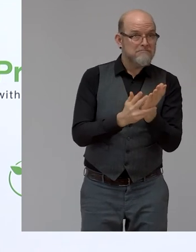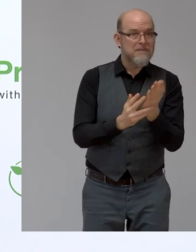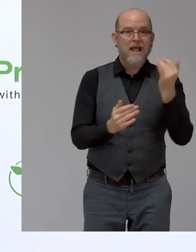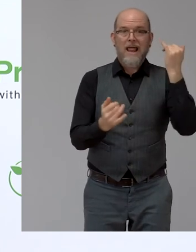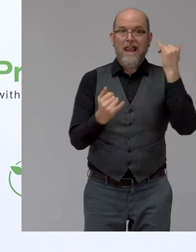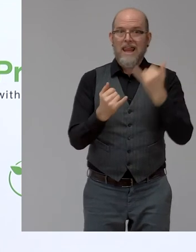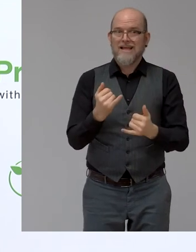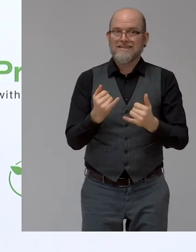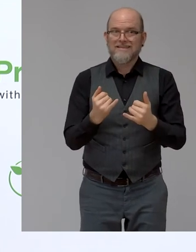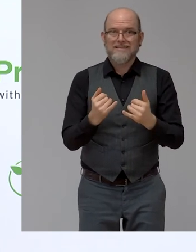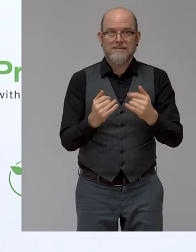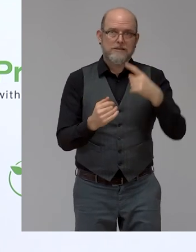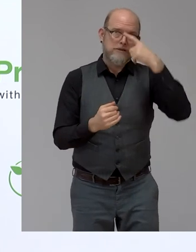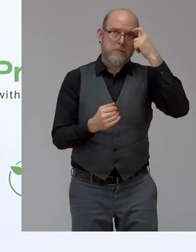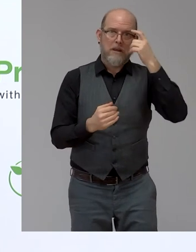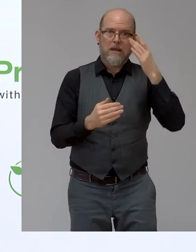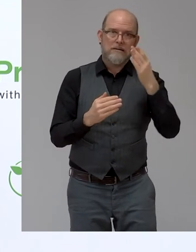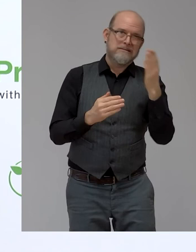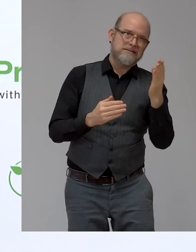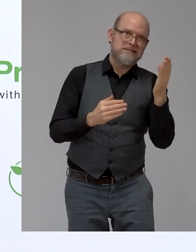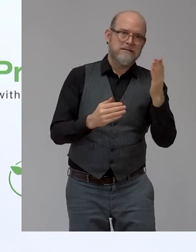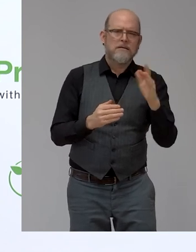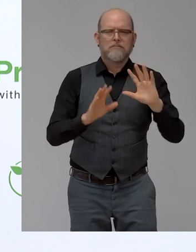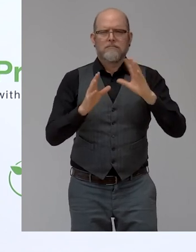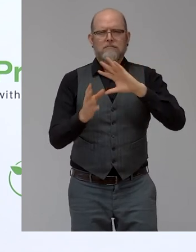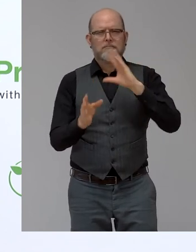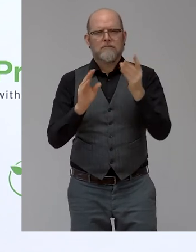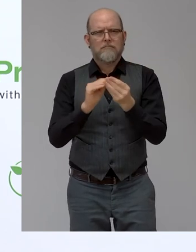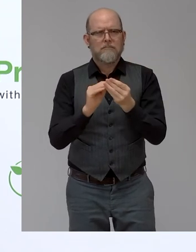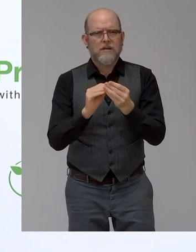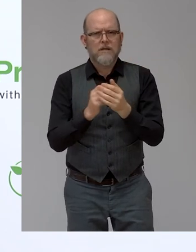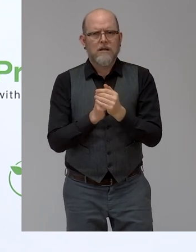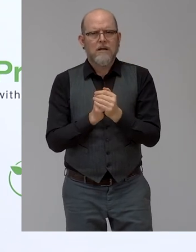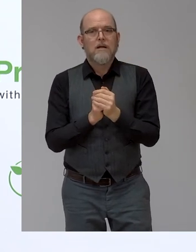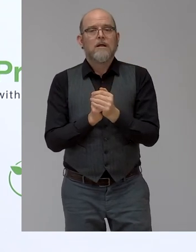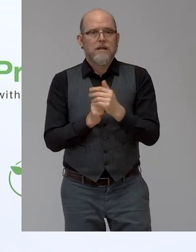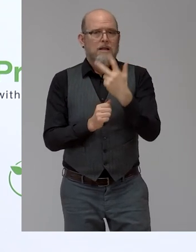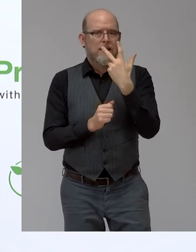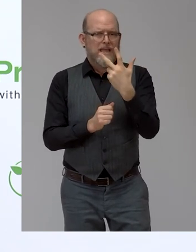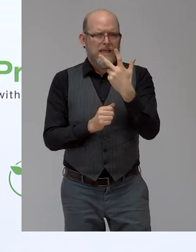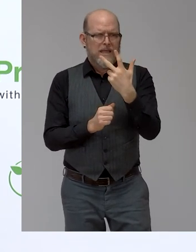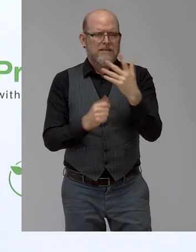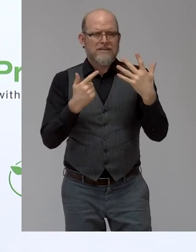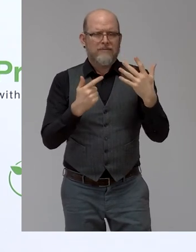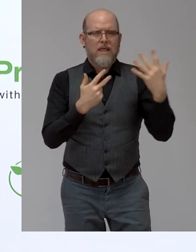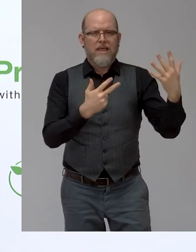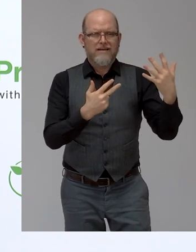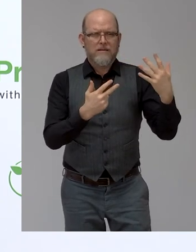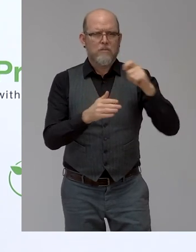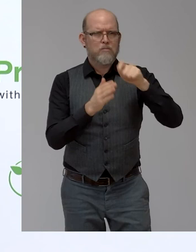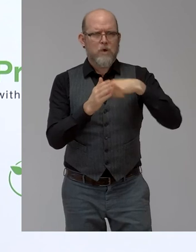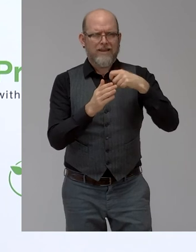the end of August with 178 projects, practices and policies on the shortlist.